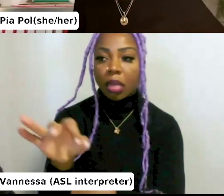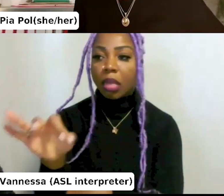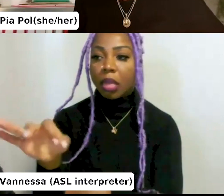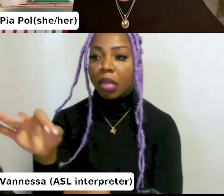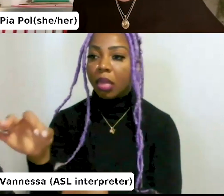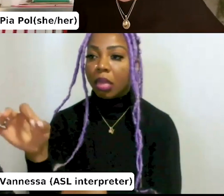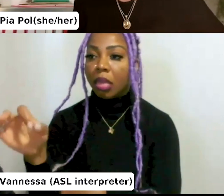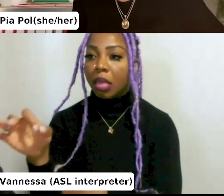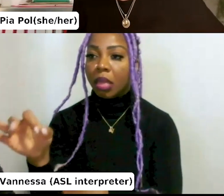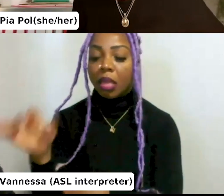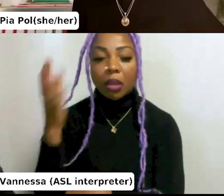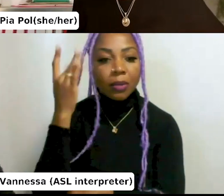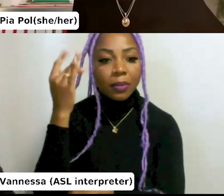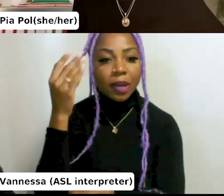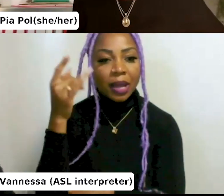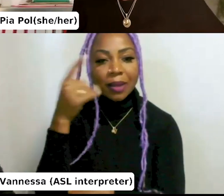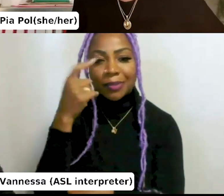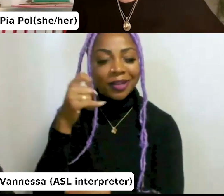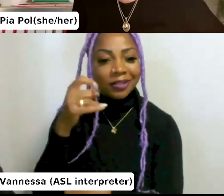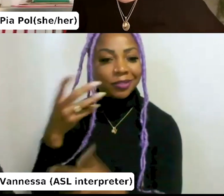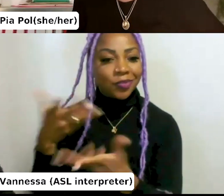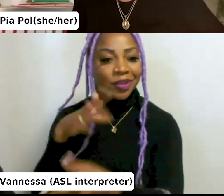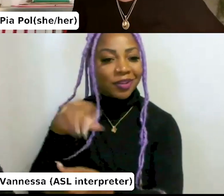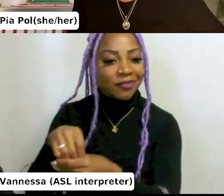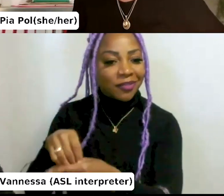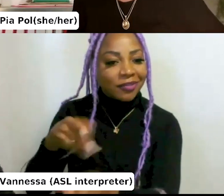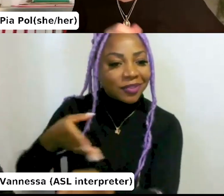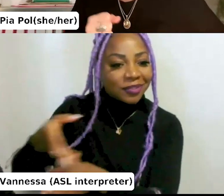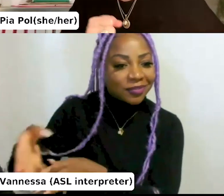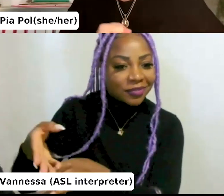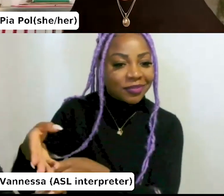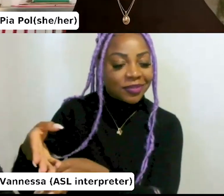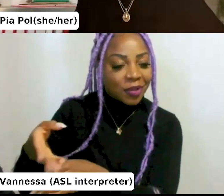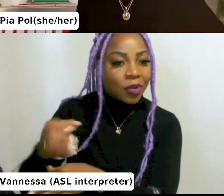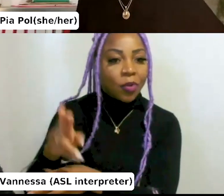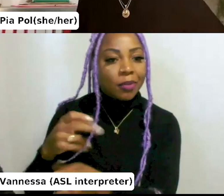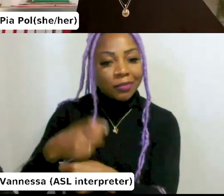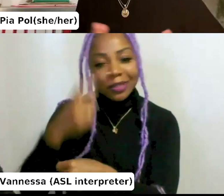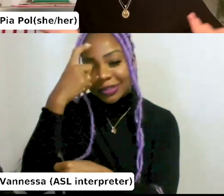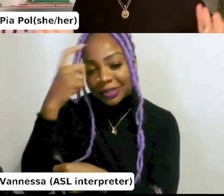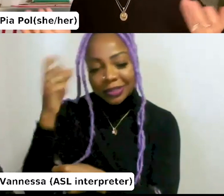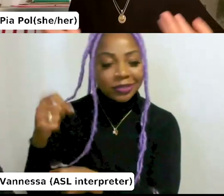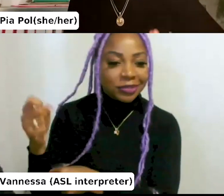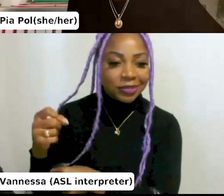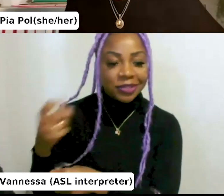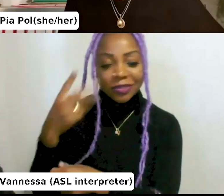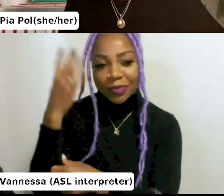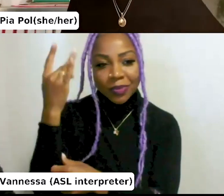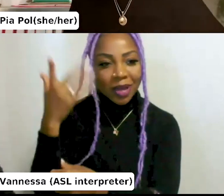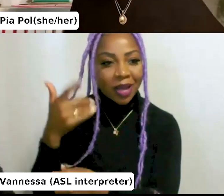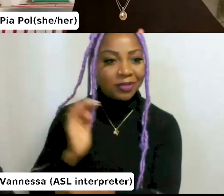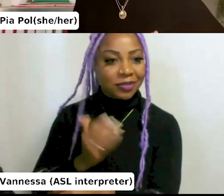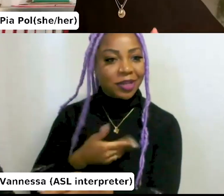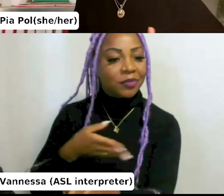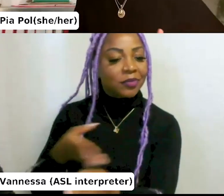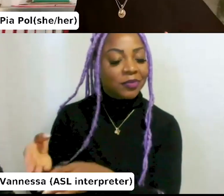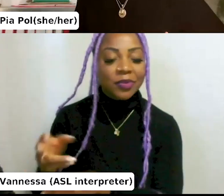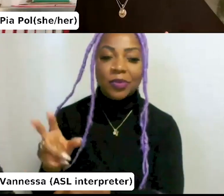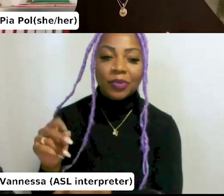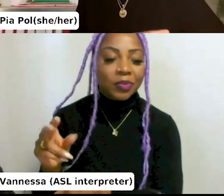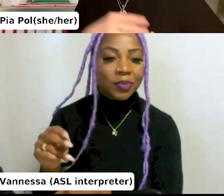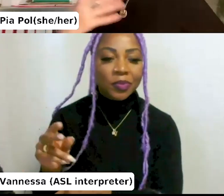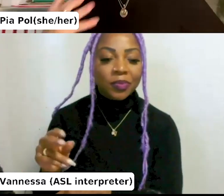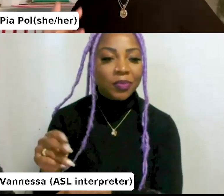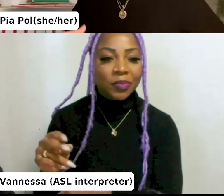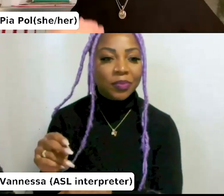natural that all of us would say, uh, or it's logical that all of us would say, yeah, the paper book needs to survive because what else would we do? Um,